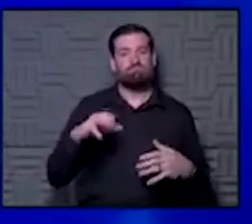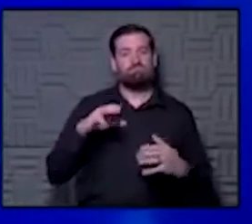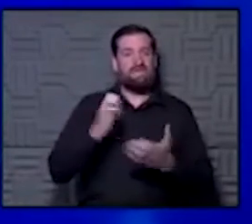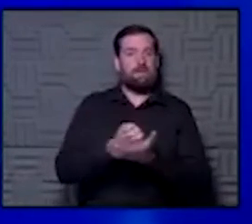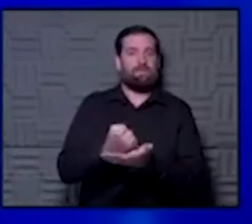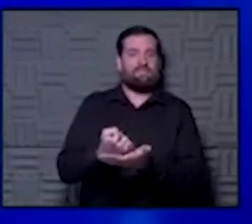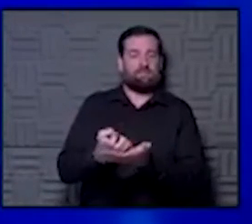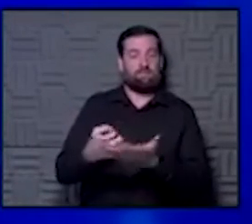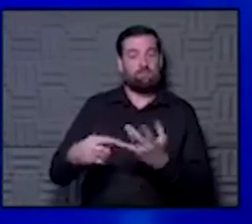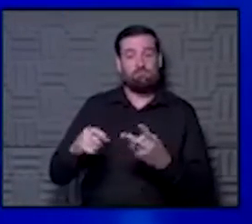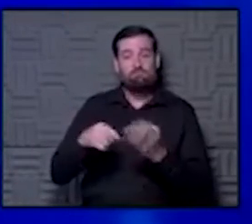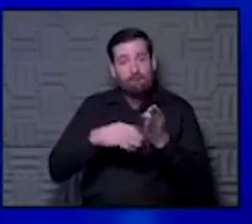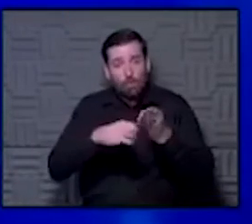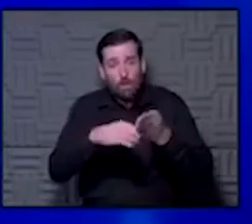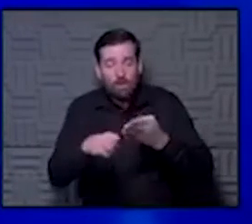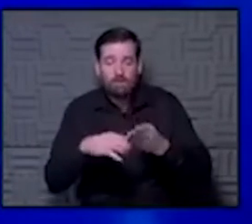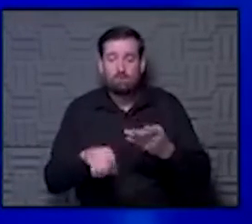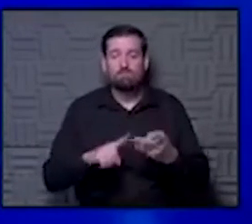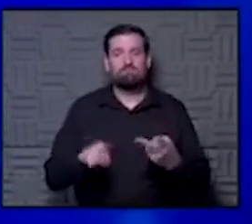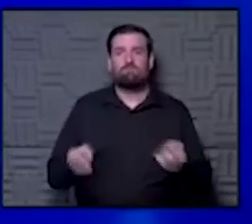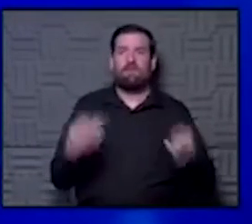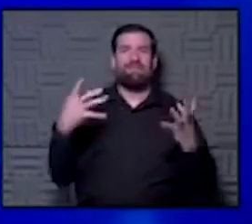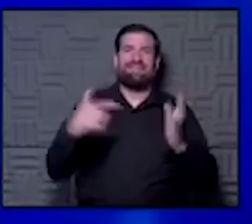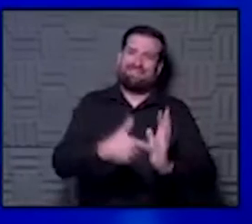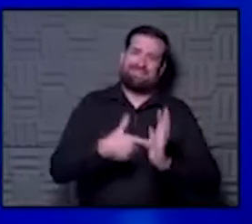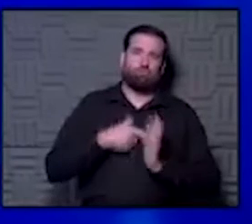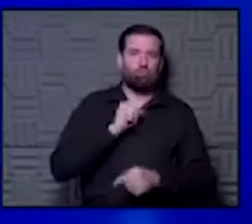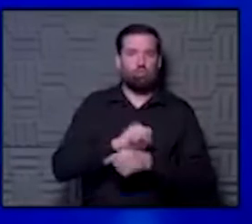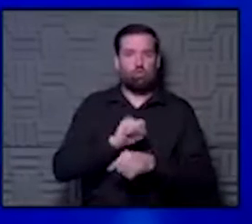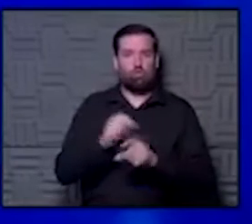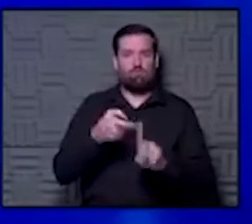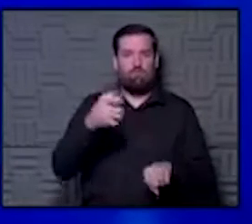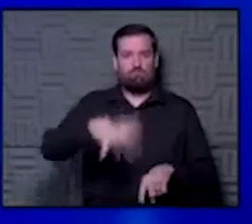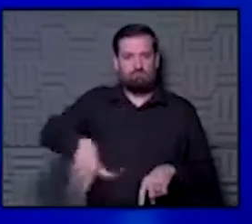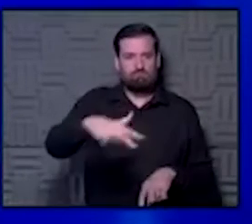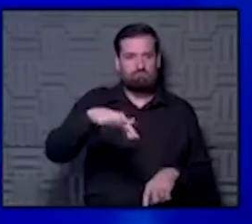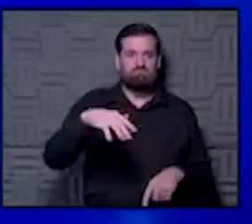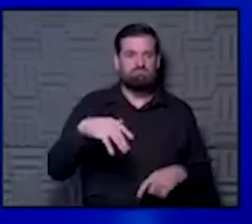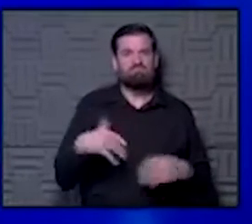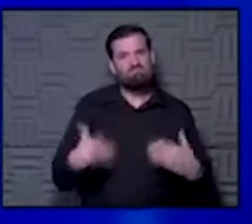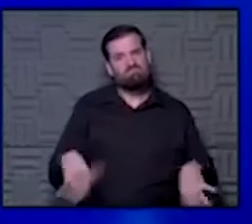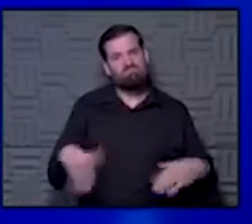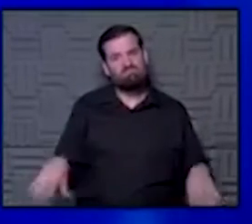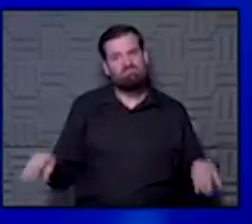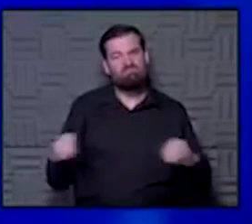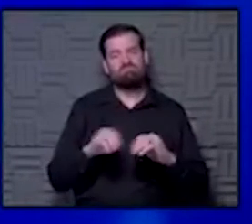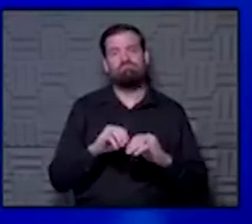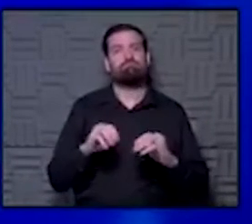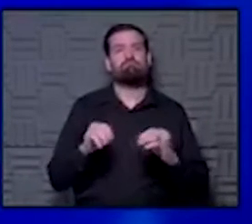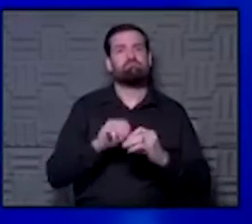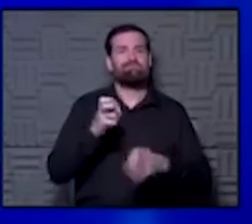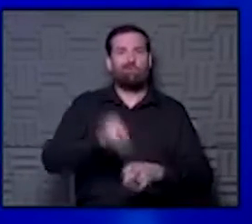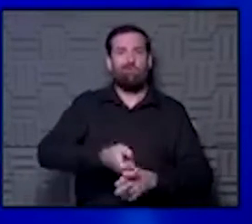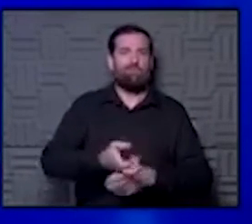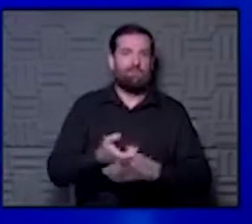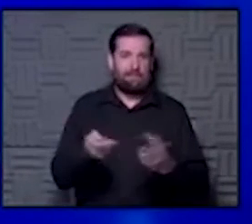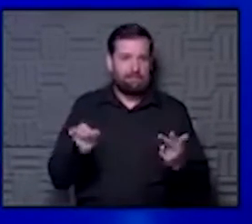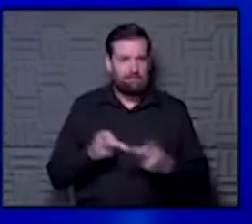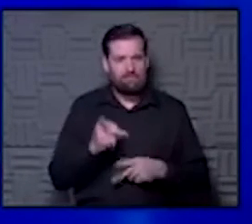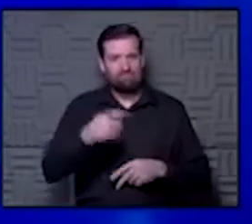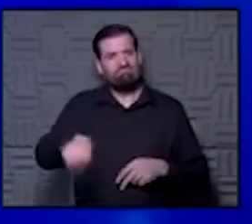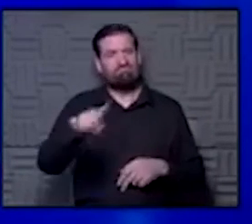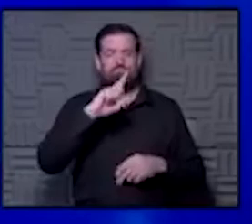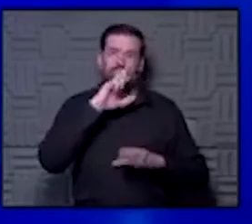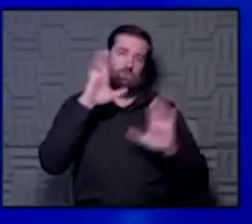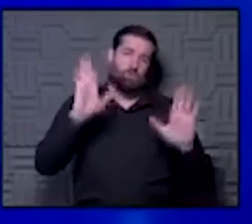and given the minority and given the number of essential workers that are coming out of Wyandotte County. So it's just, you know, it's a tougher, it's a little harder place. And I think folks have done a